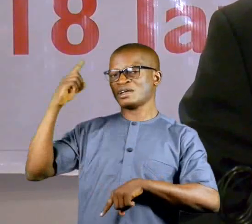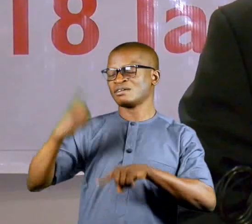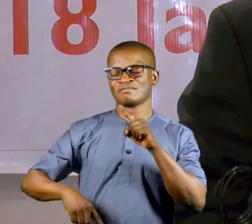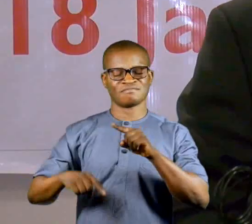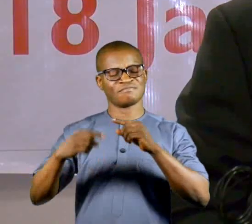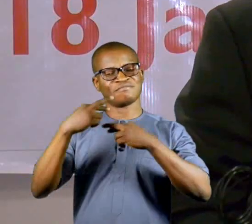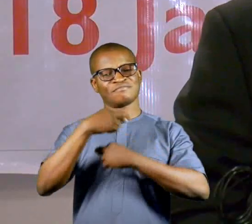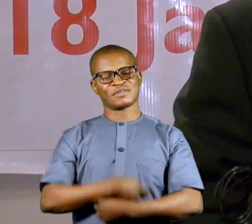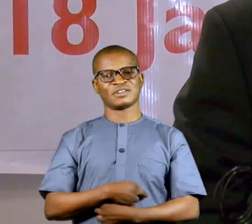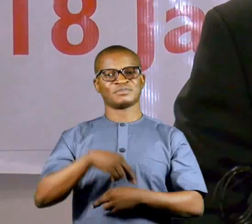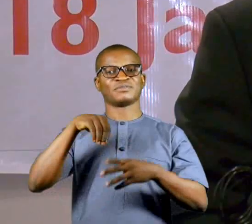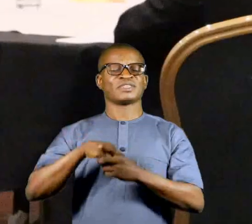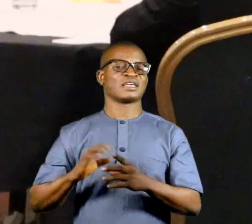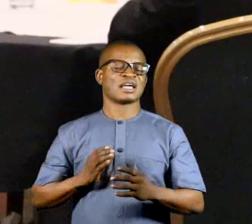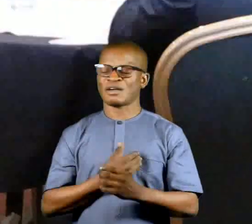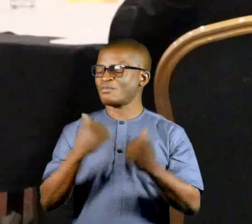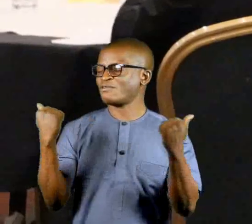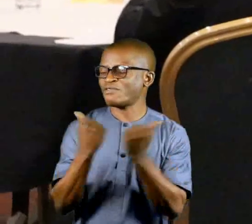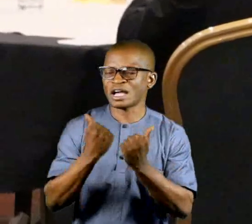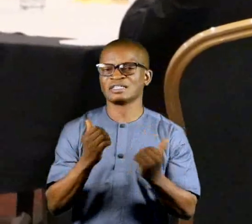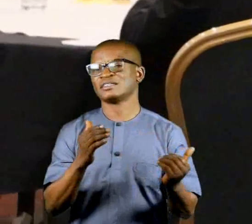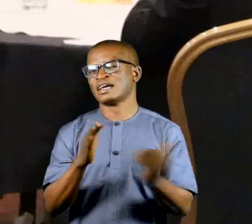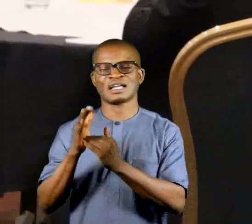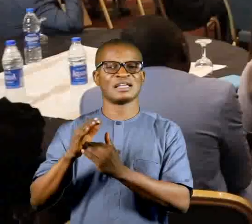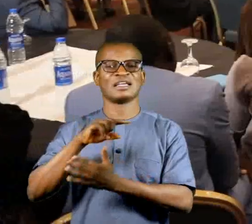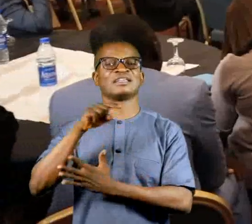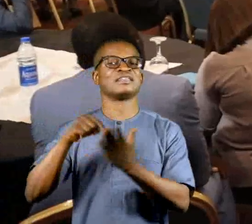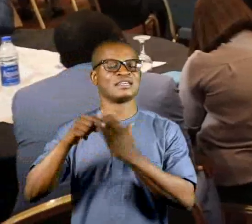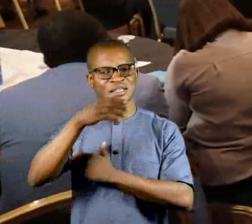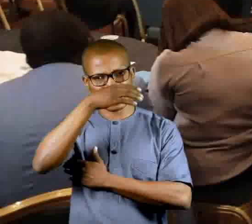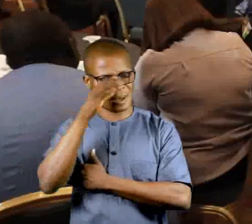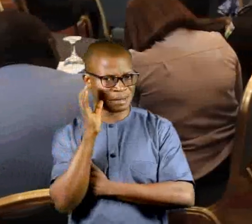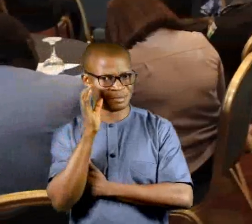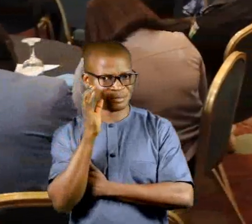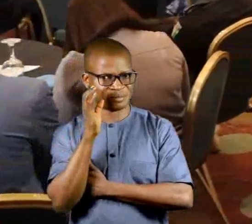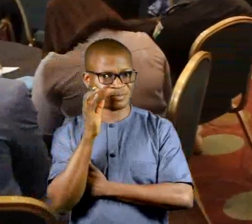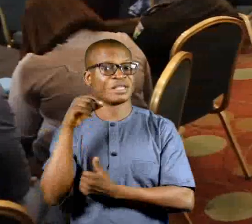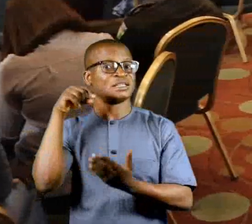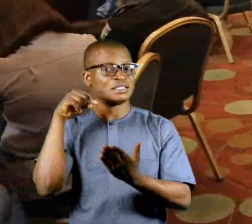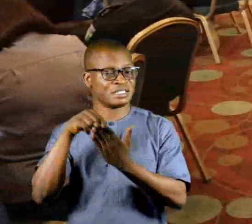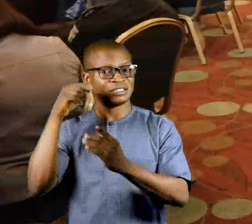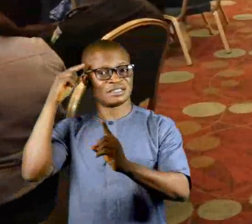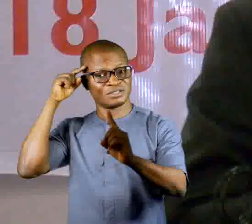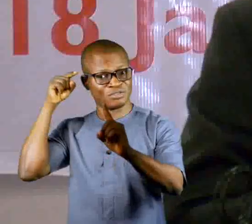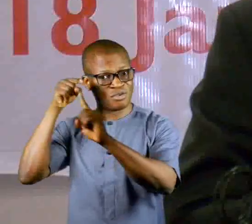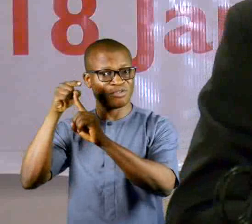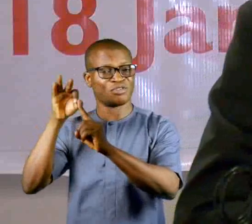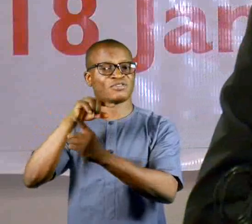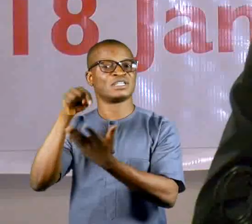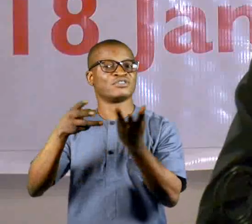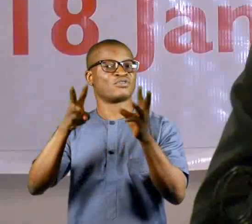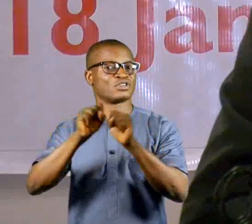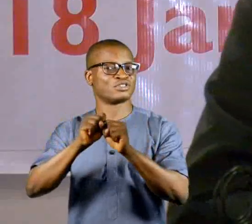our hearts in our fight against this menace. The objective of conducting this training is specifically to